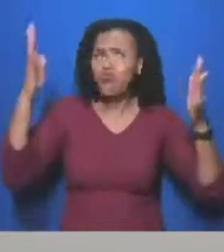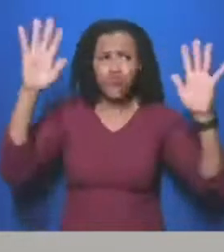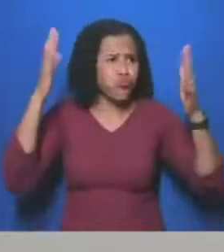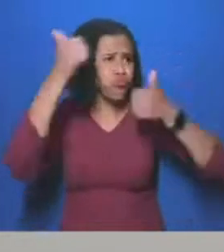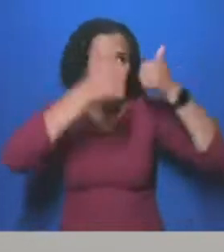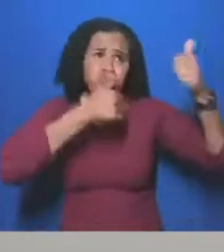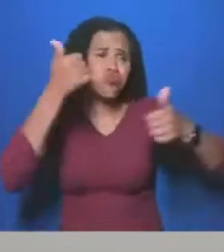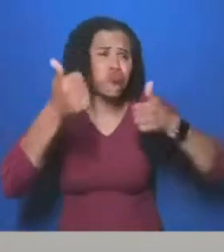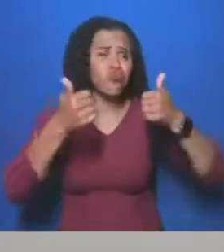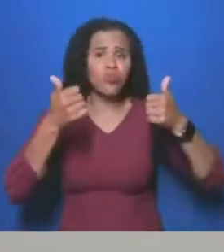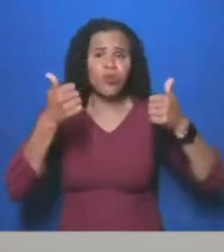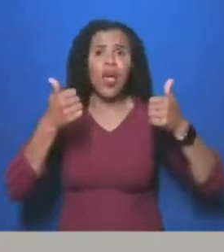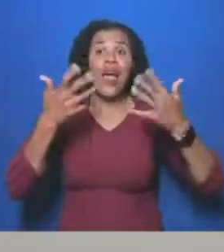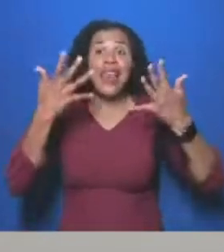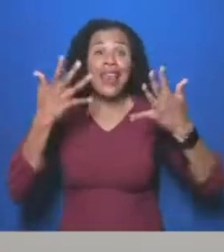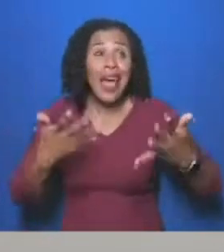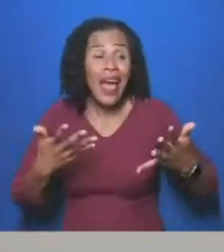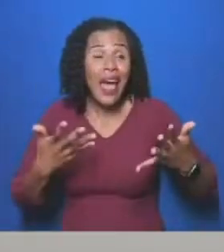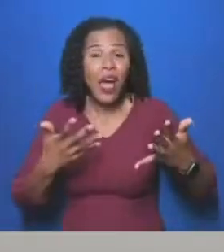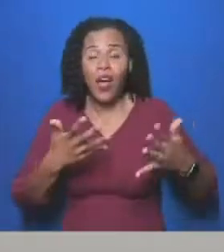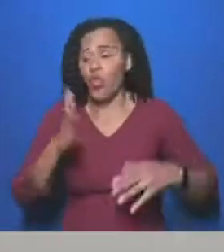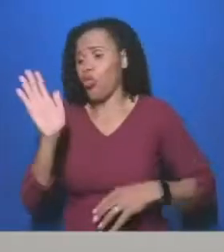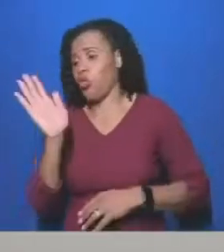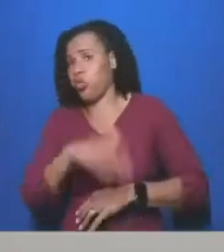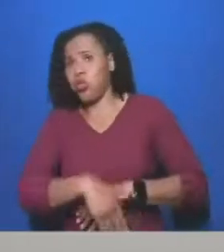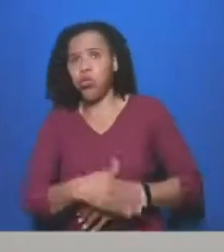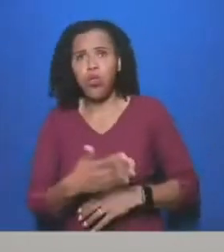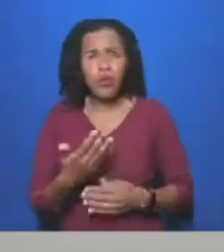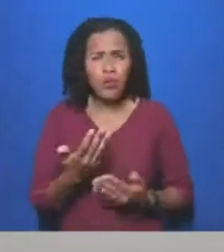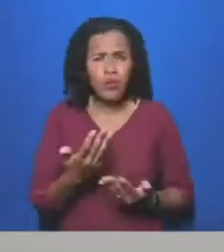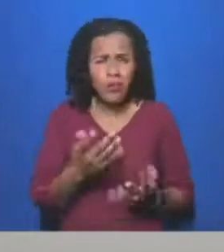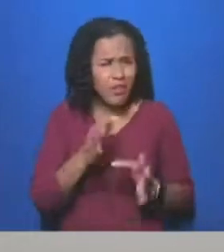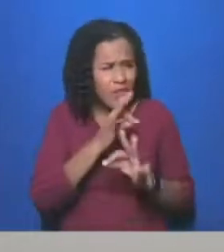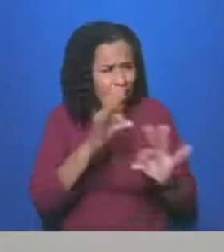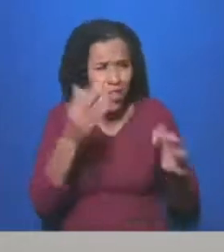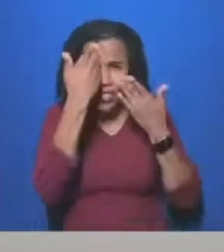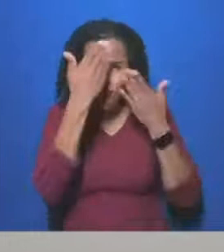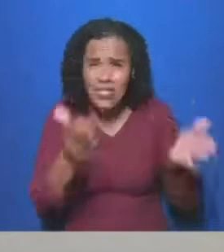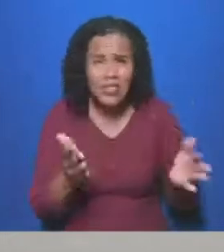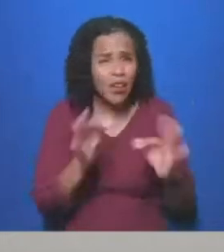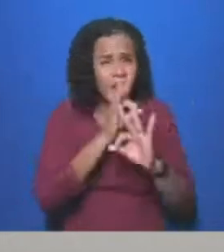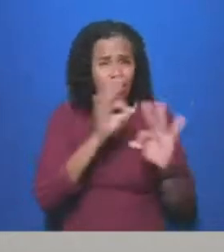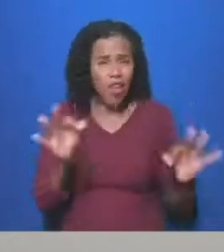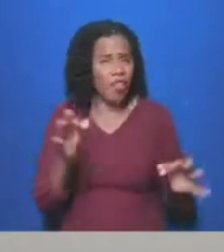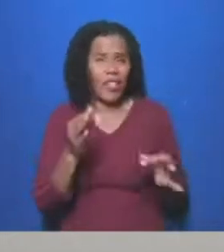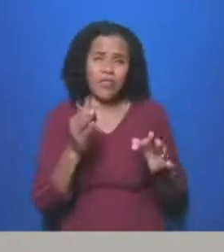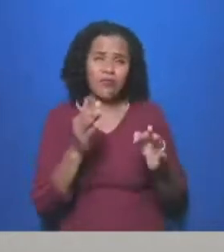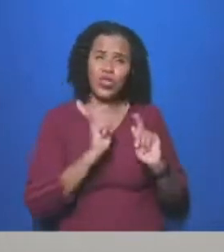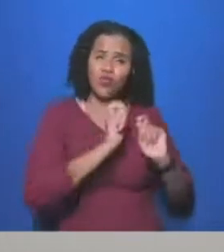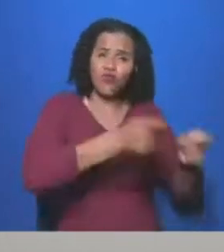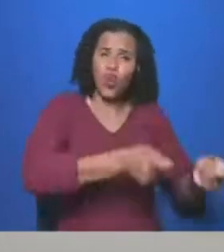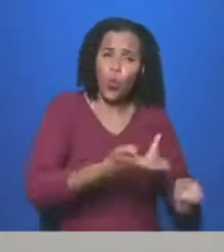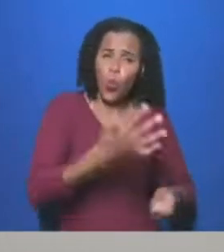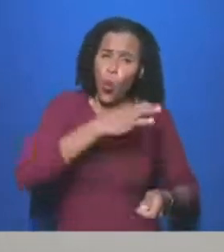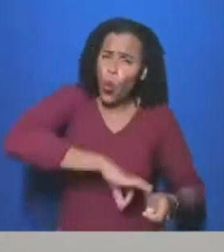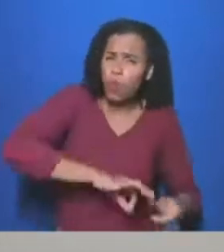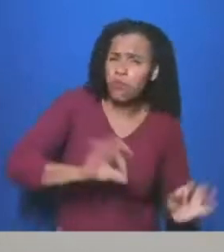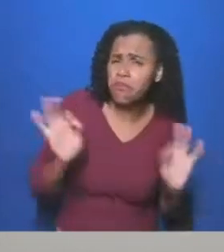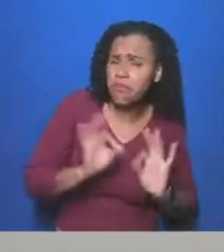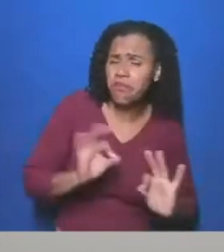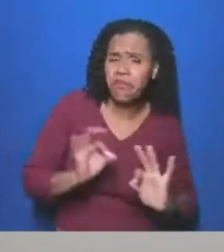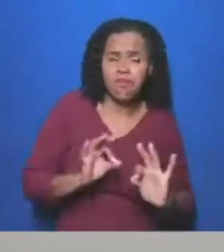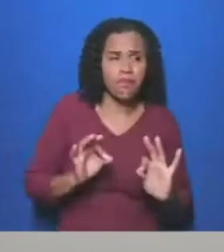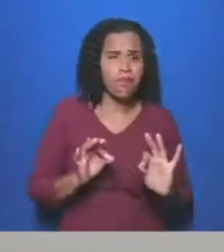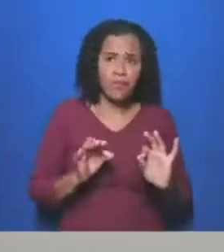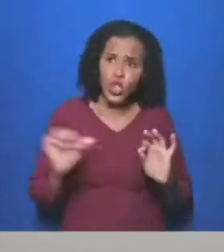unrecognised, disrespected and unrewarded. The pandemic tore apart any pretense that we have a fair and safe social care